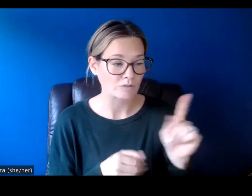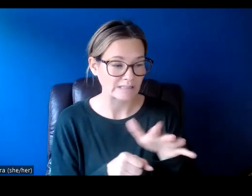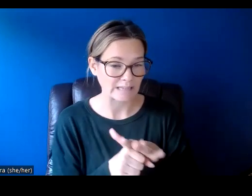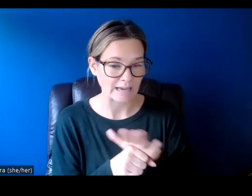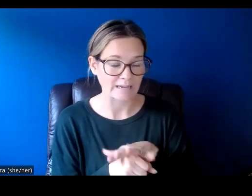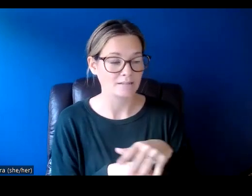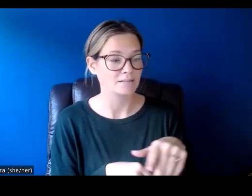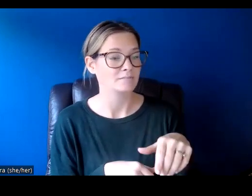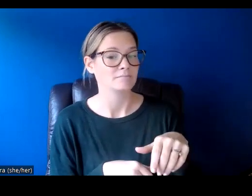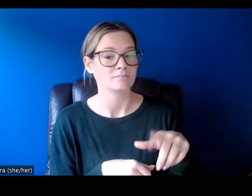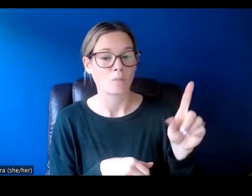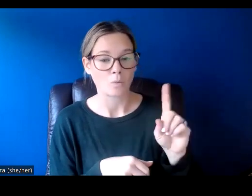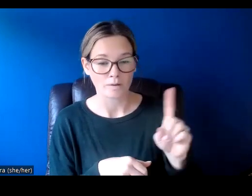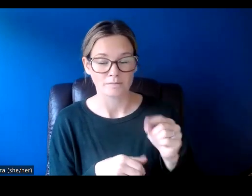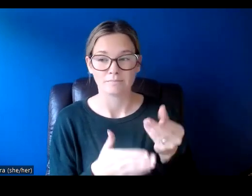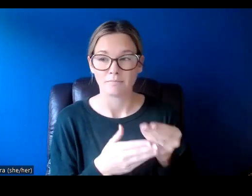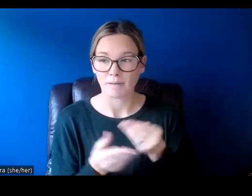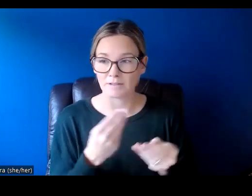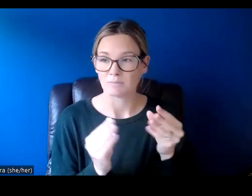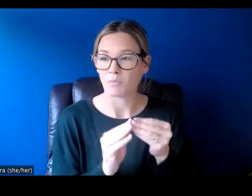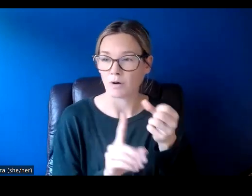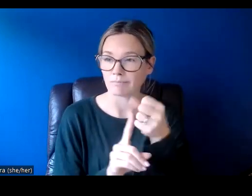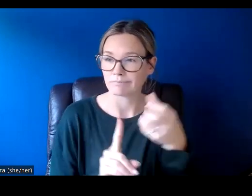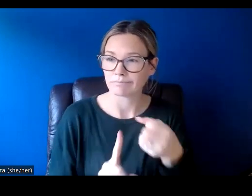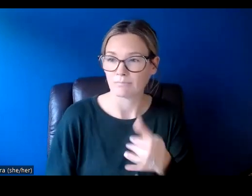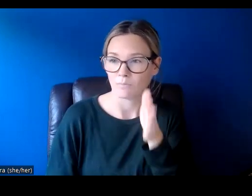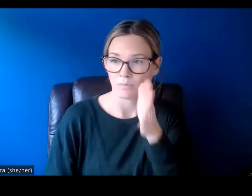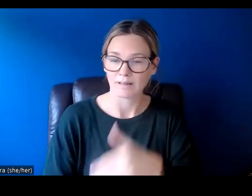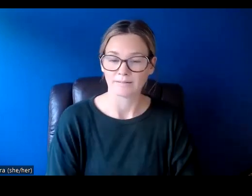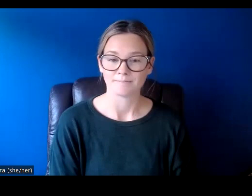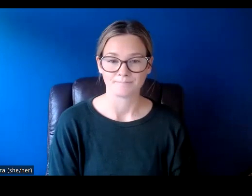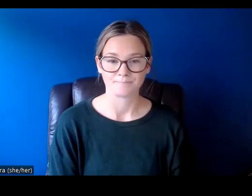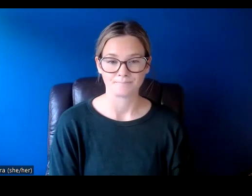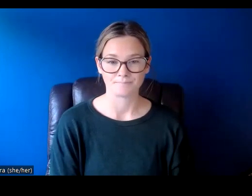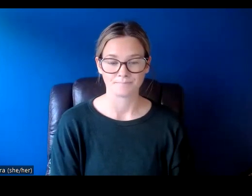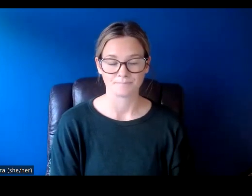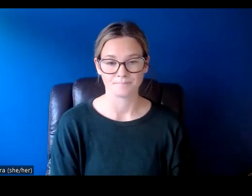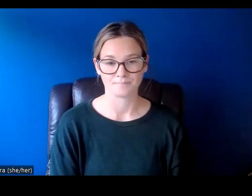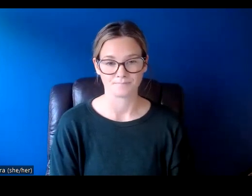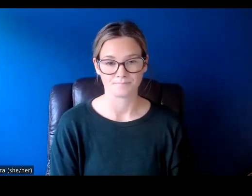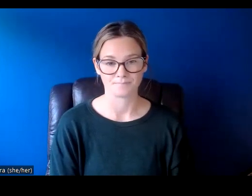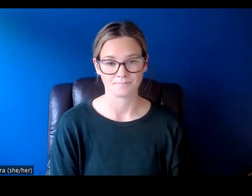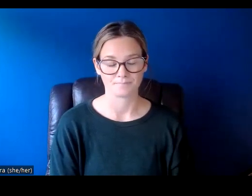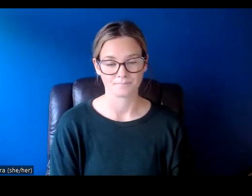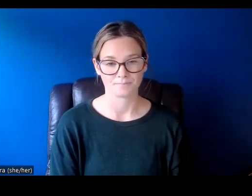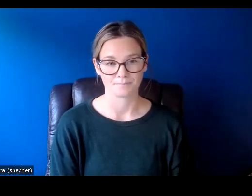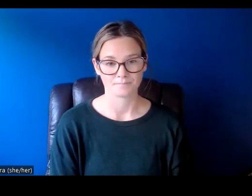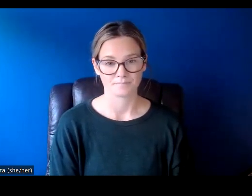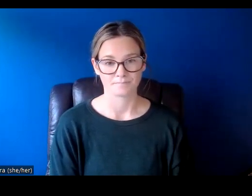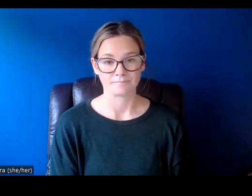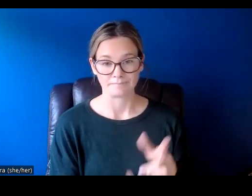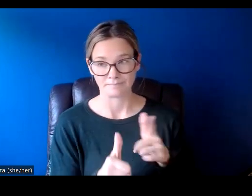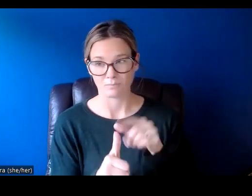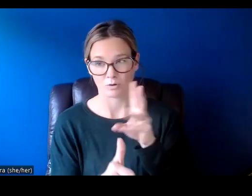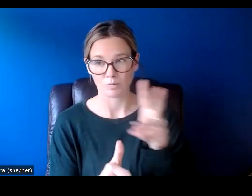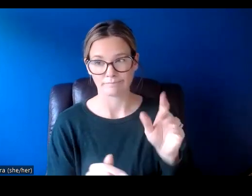all in a little bit more detail. So I'm just going to bring up the first website here.